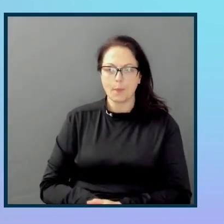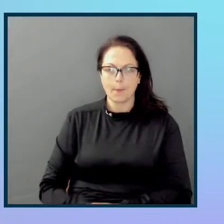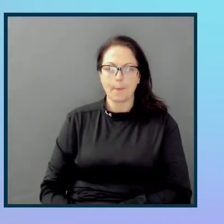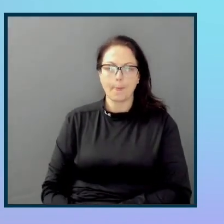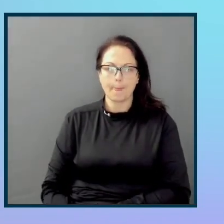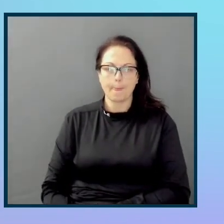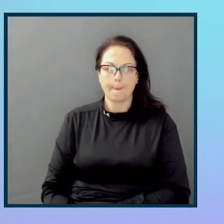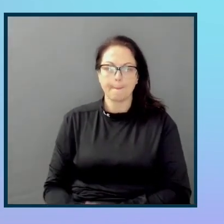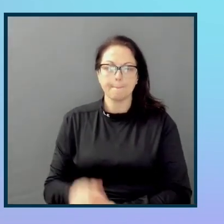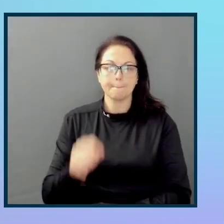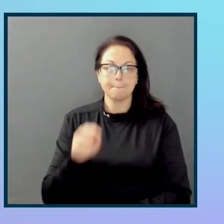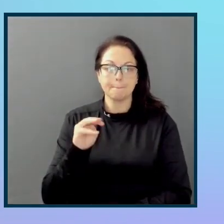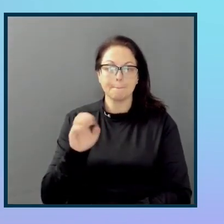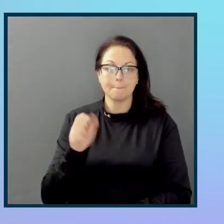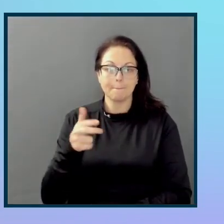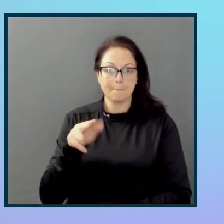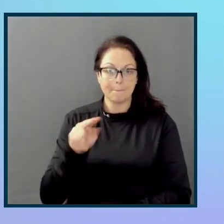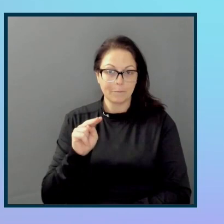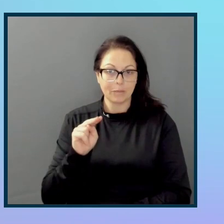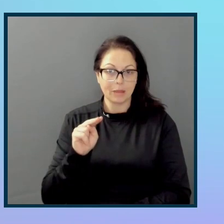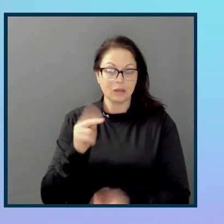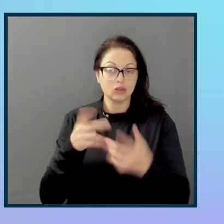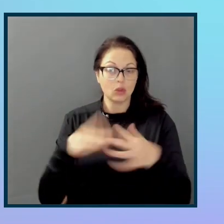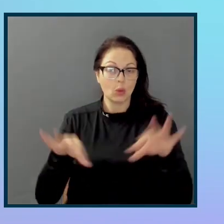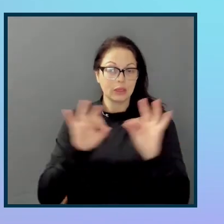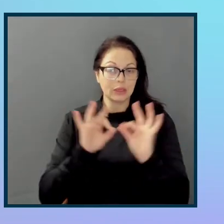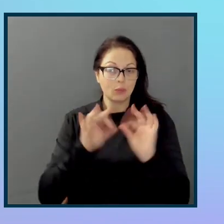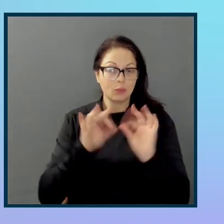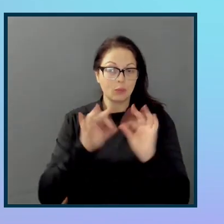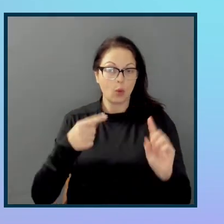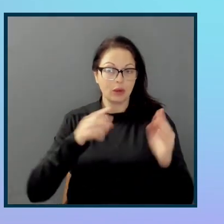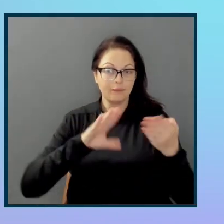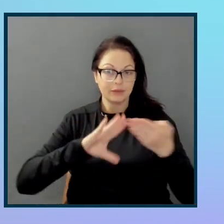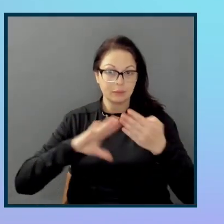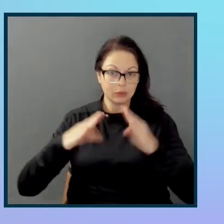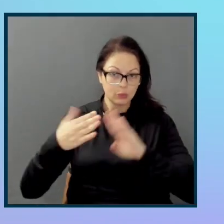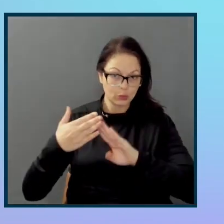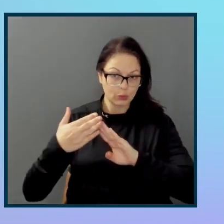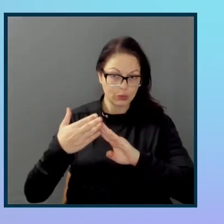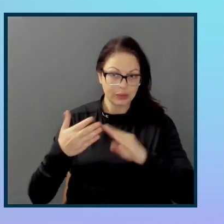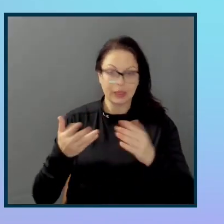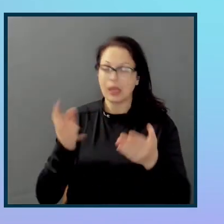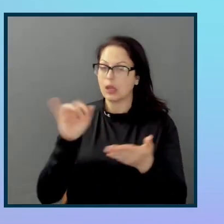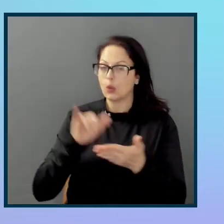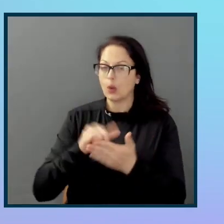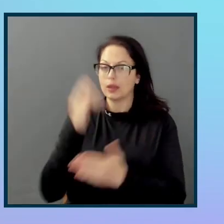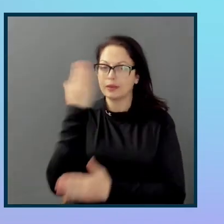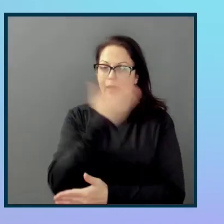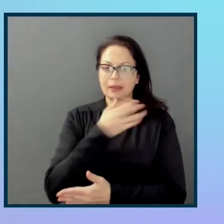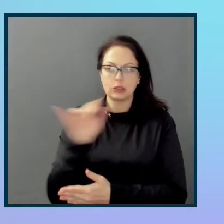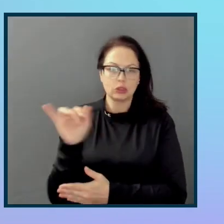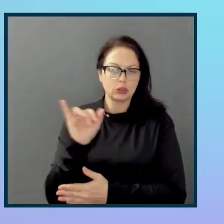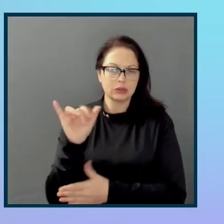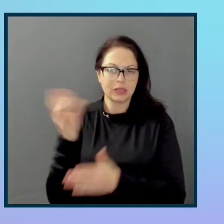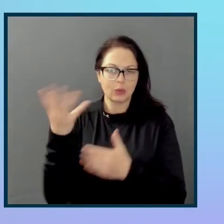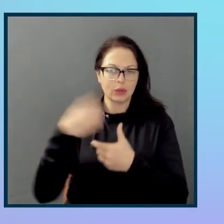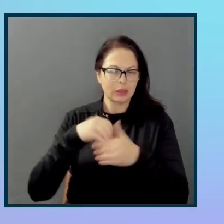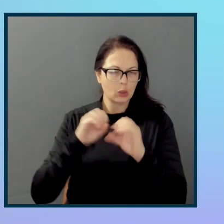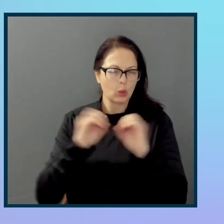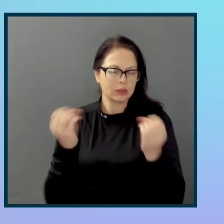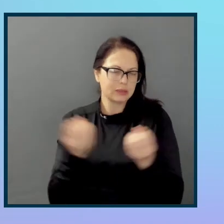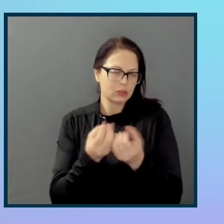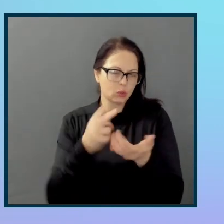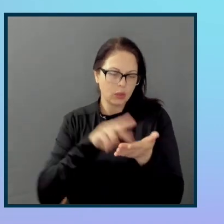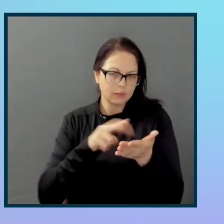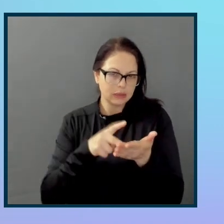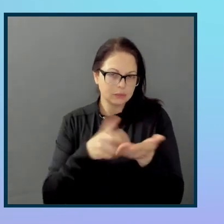But a very important point of building community there in whatever format that looks like within your organization. Yeah, mean, so